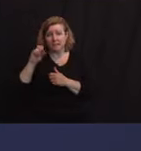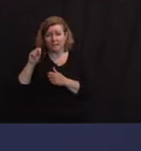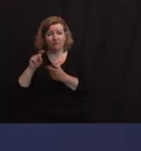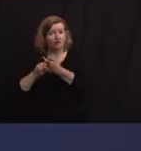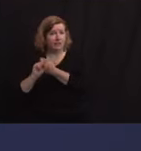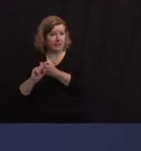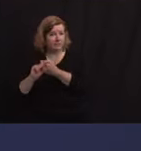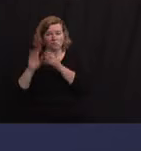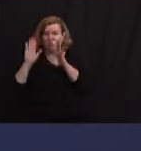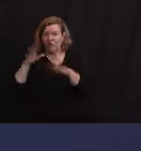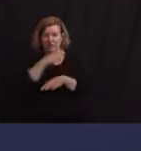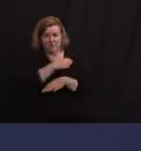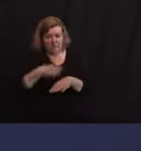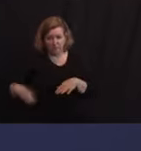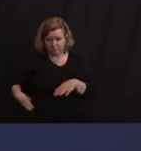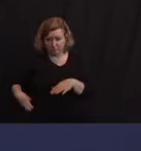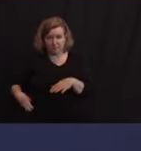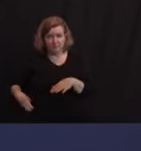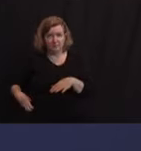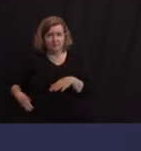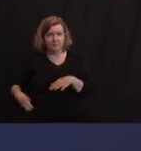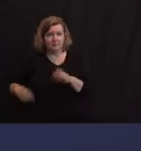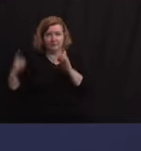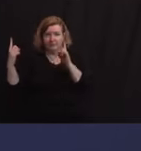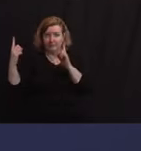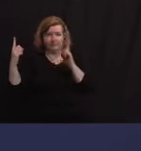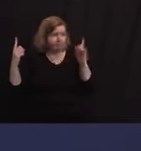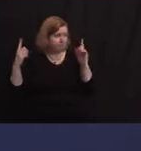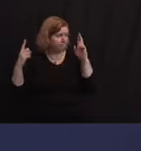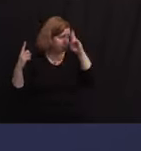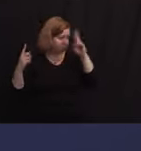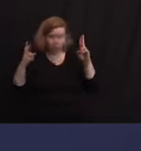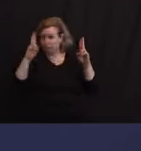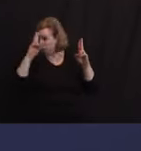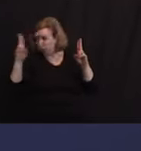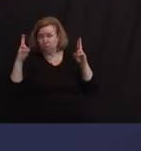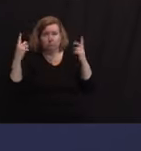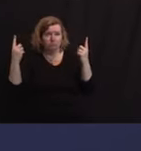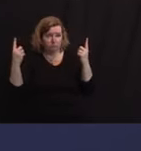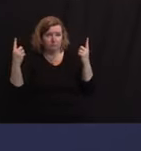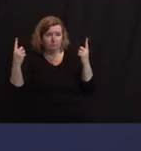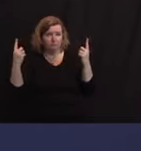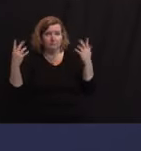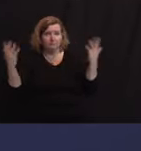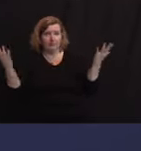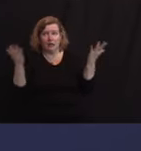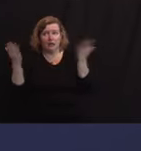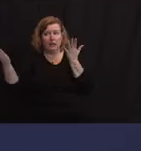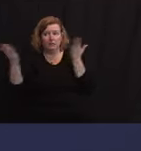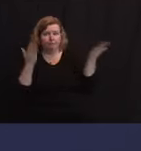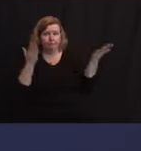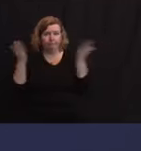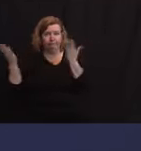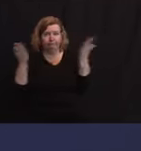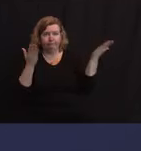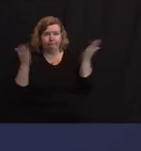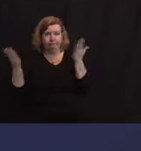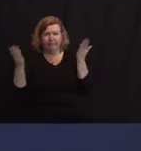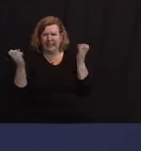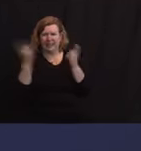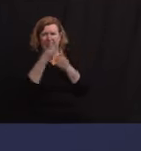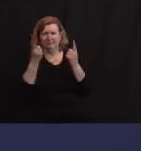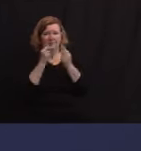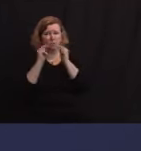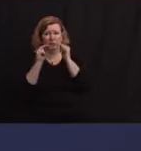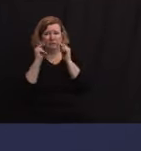sometimes these things happen. And you've got two folks you have a high regard for, and you just wish and hope that they can find common ground, and they were not